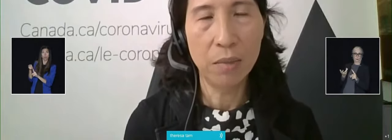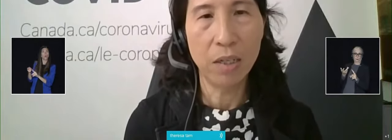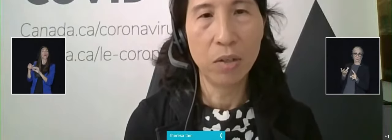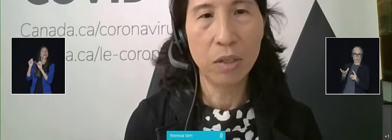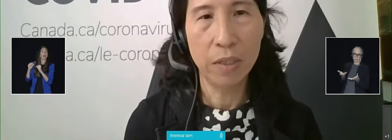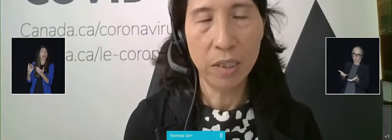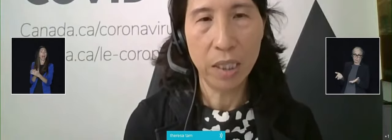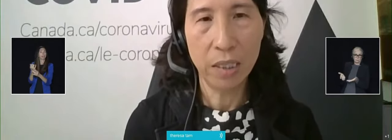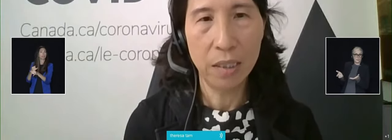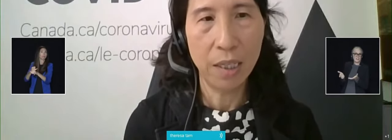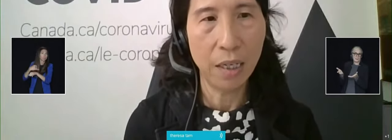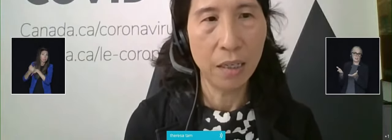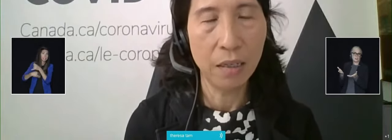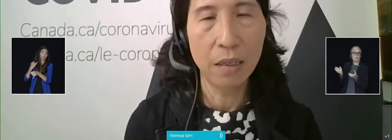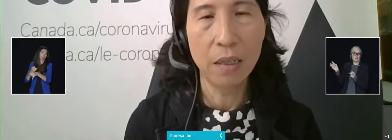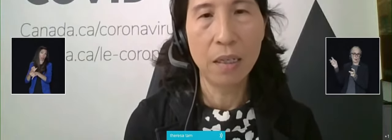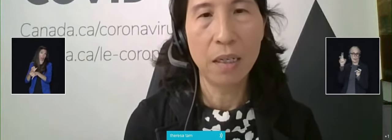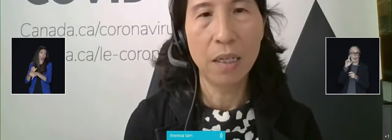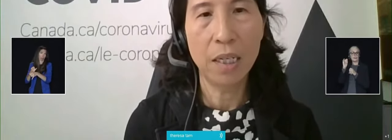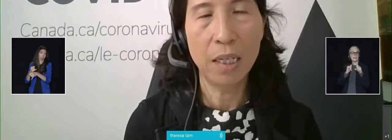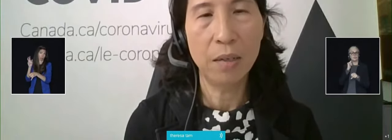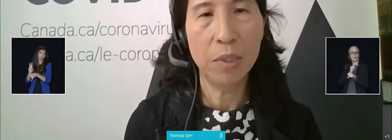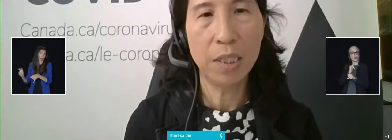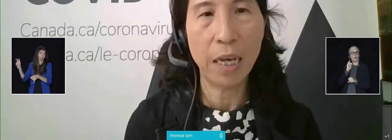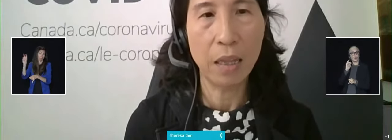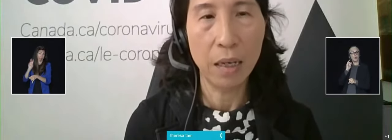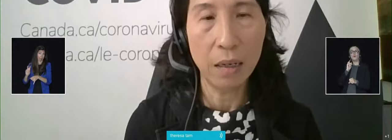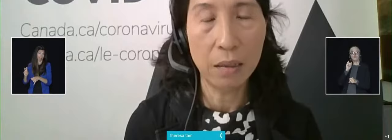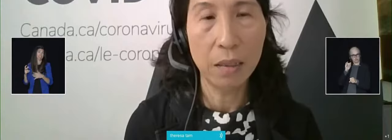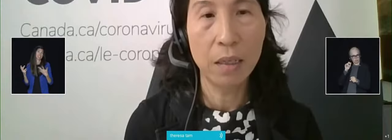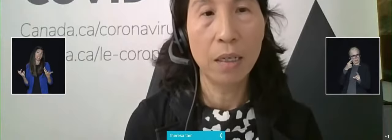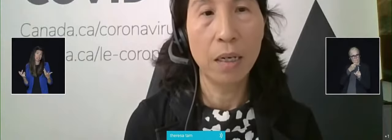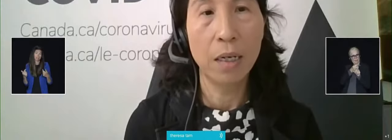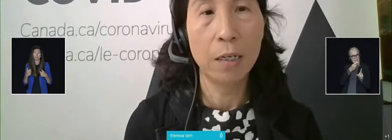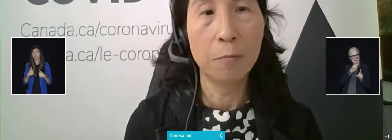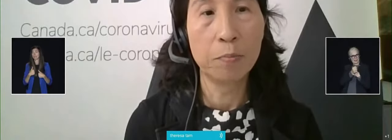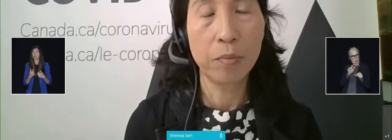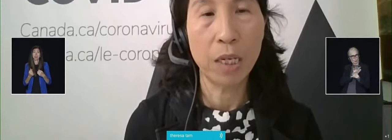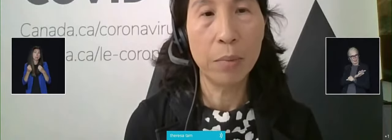certainly hope that all of those things together can help us get there.